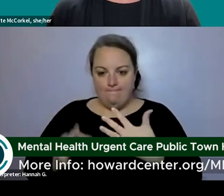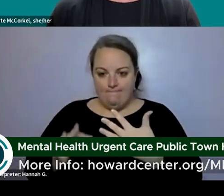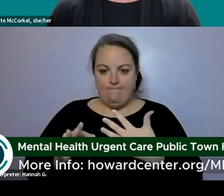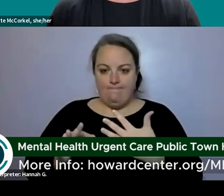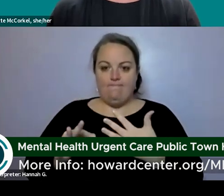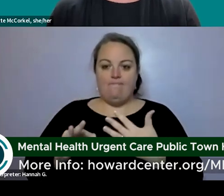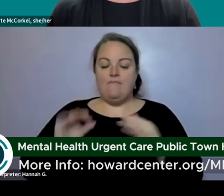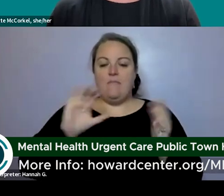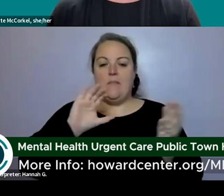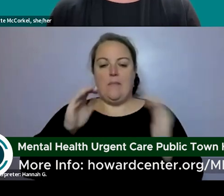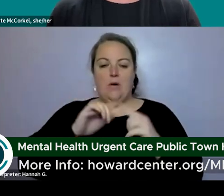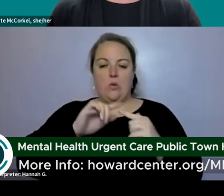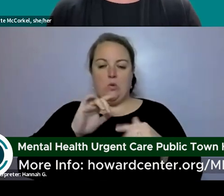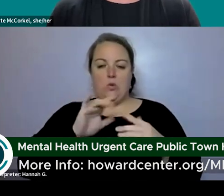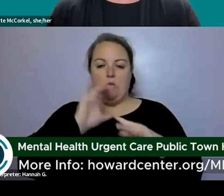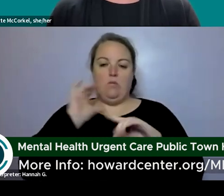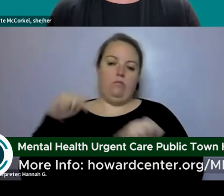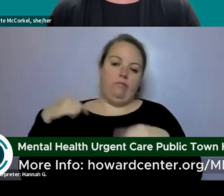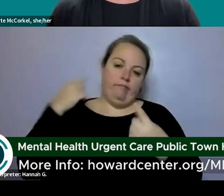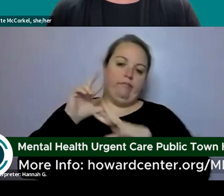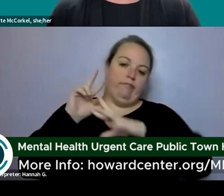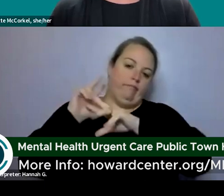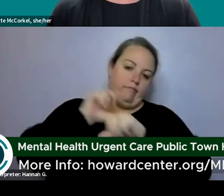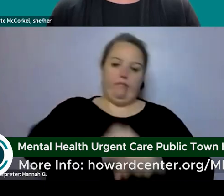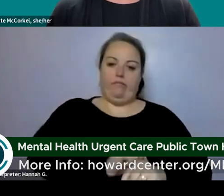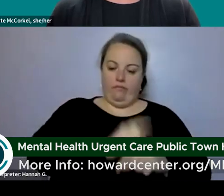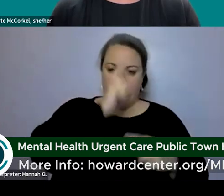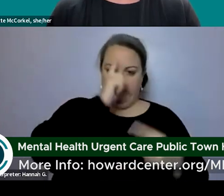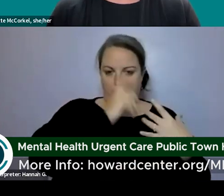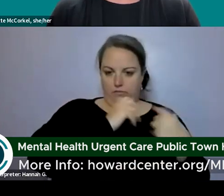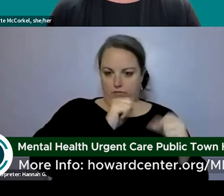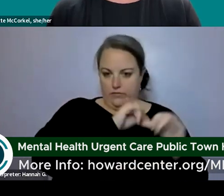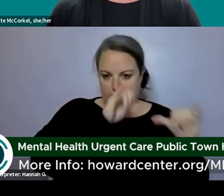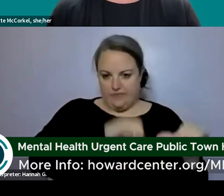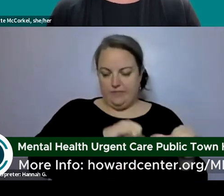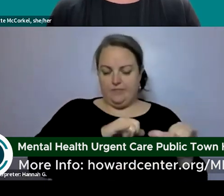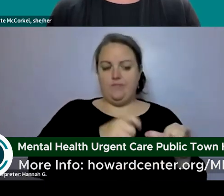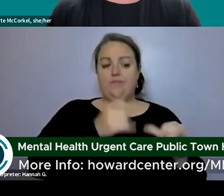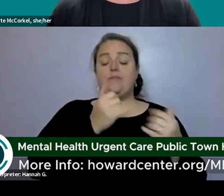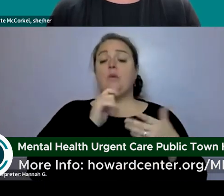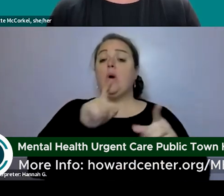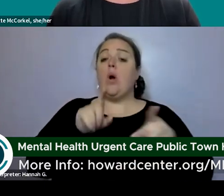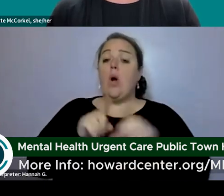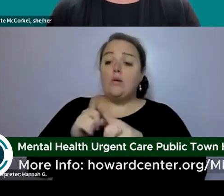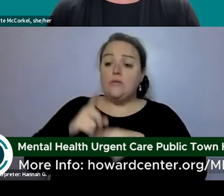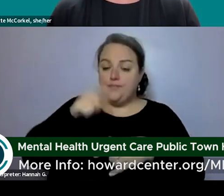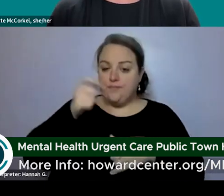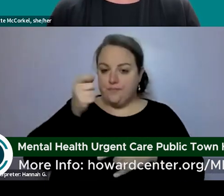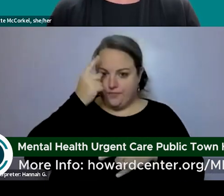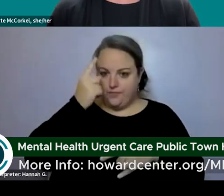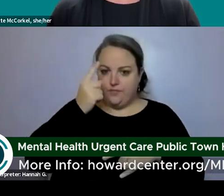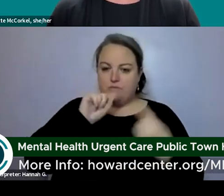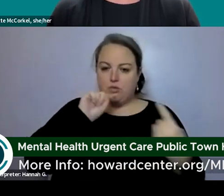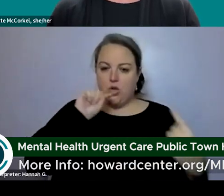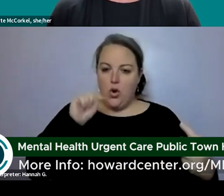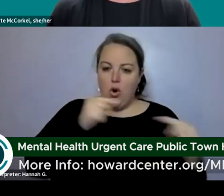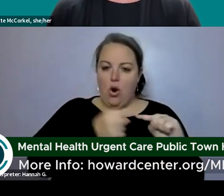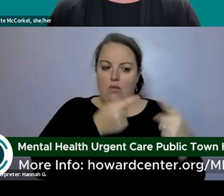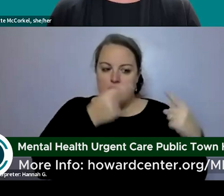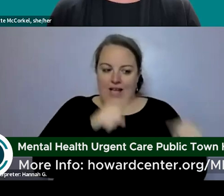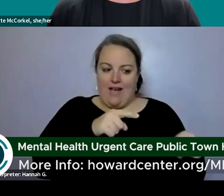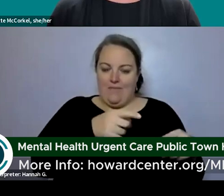system and also understanding the harms that have been that have occurred in the traditional mental health system